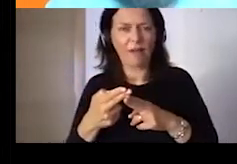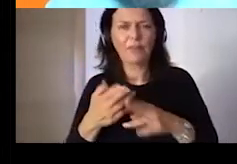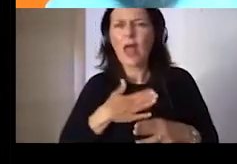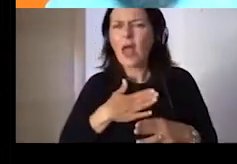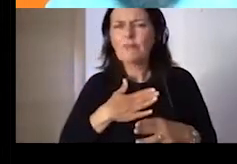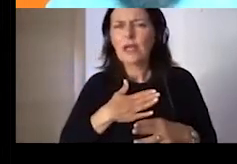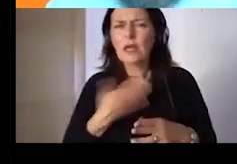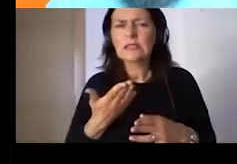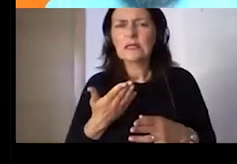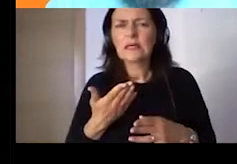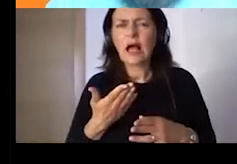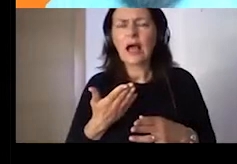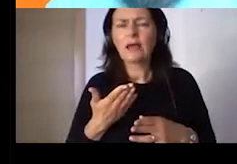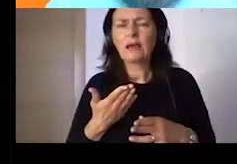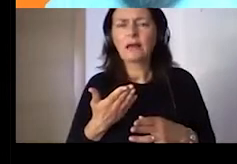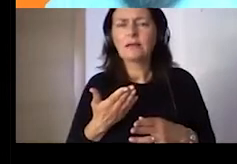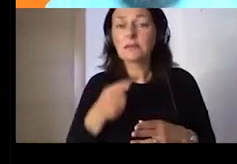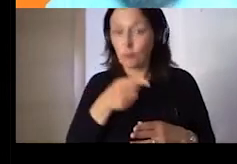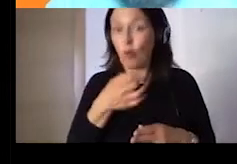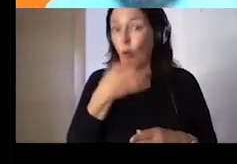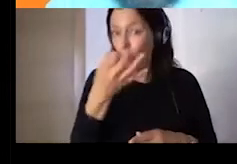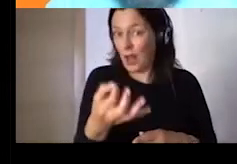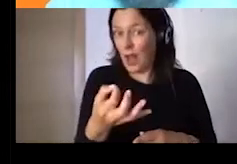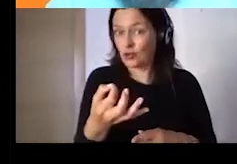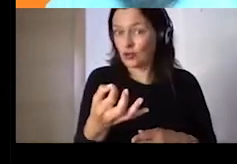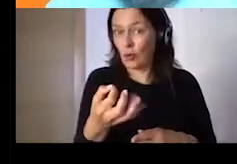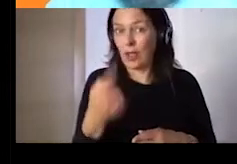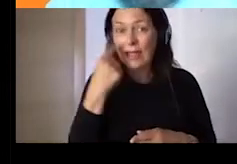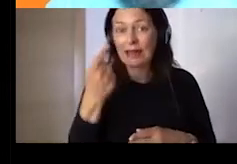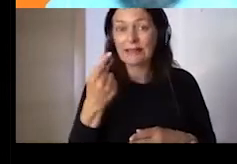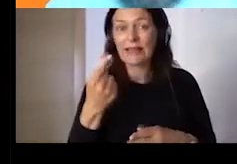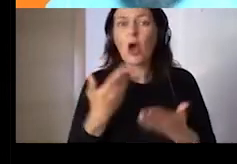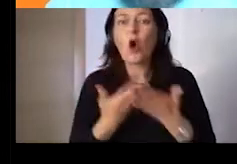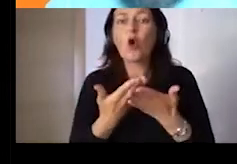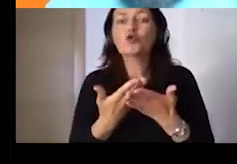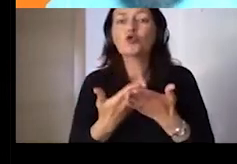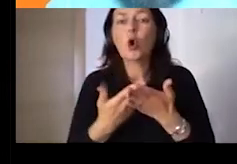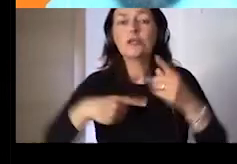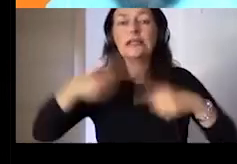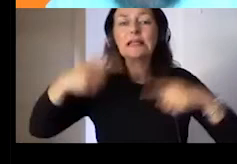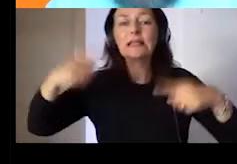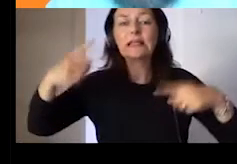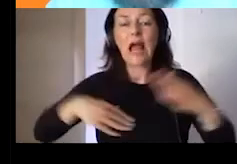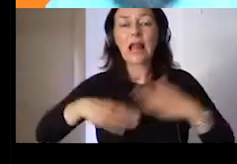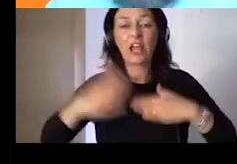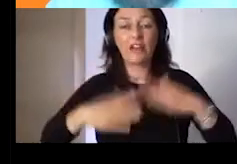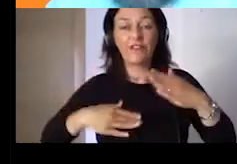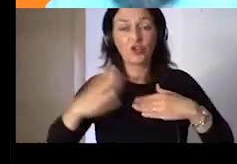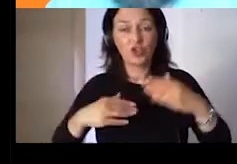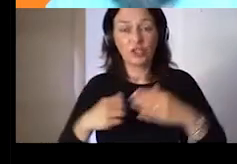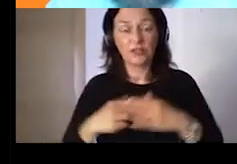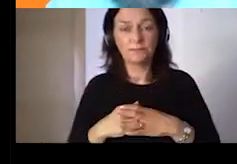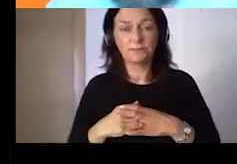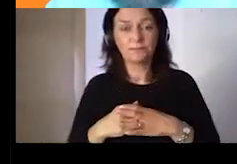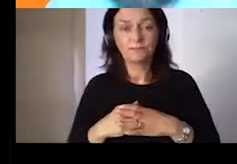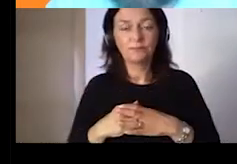about basic digital skills. Because today, at the beginning of the digital